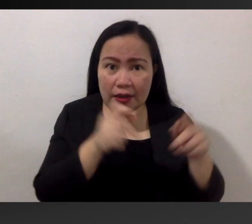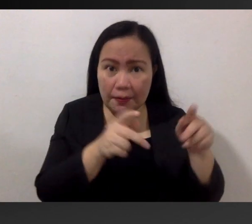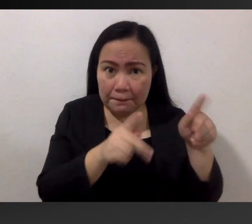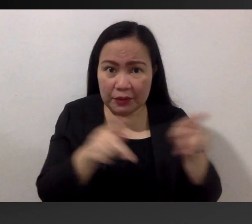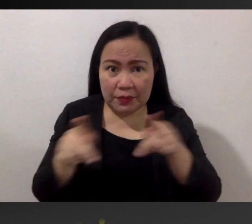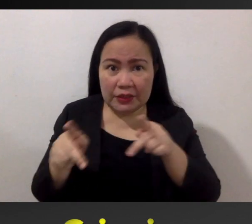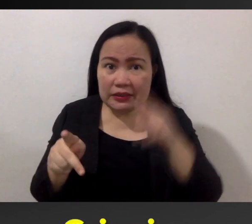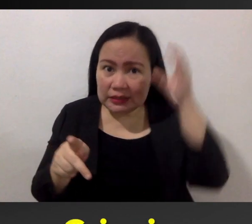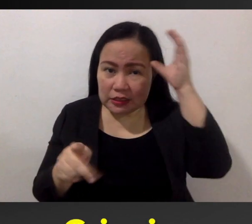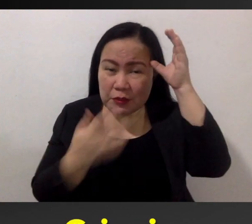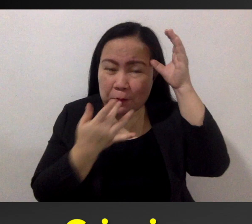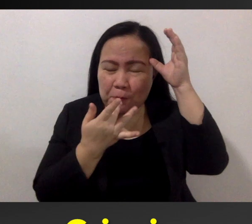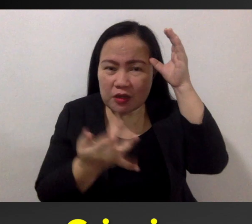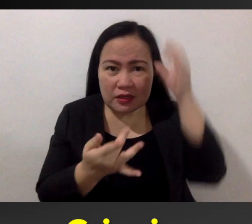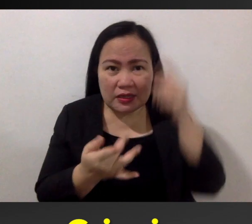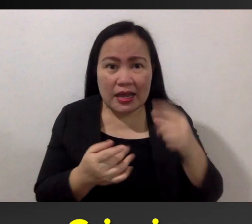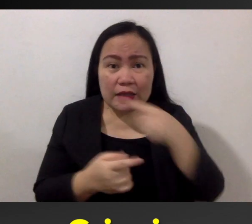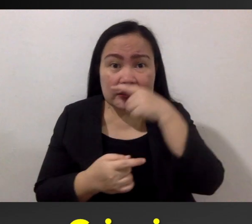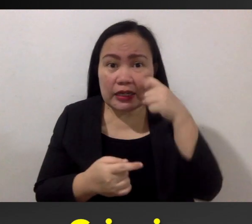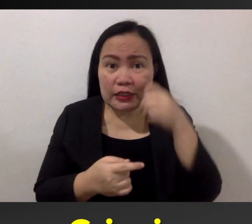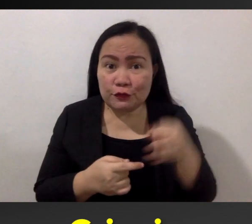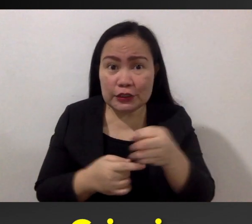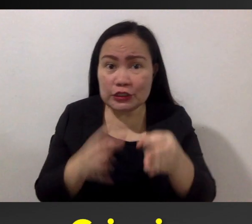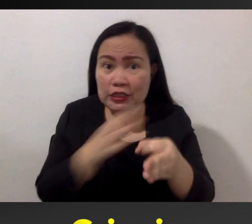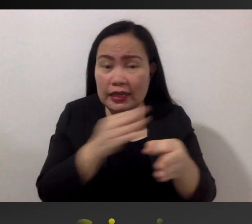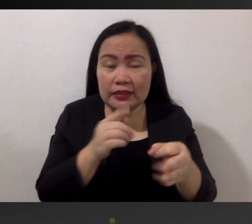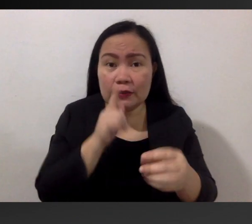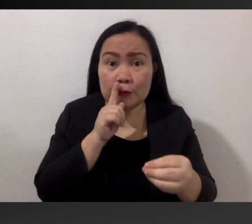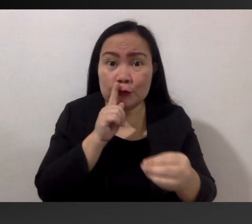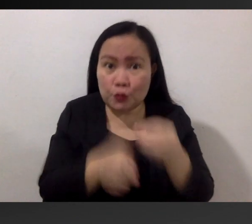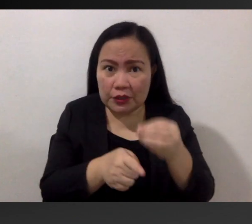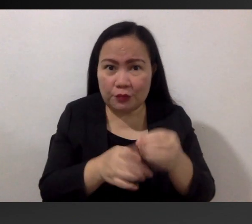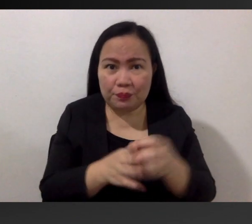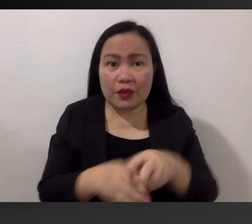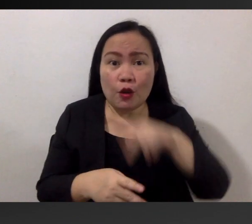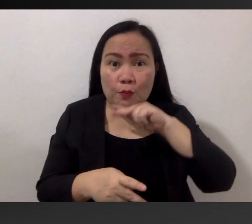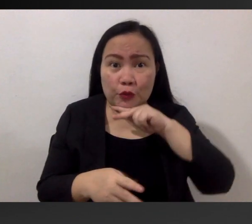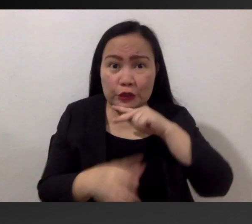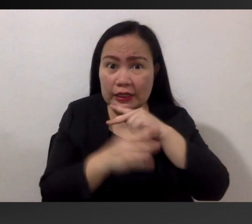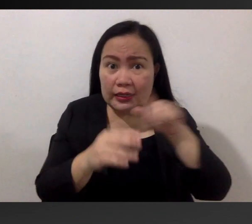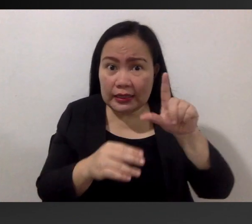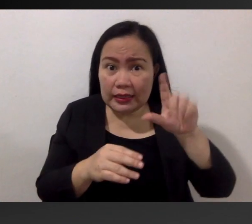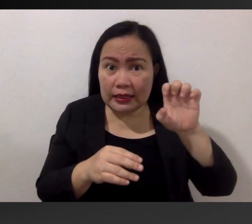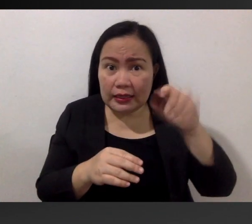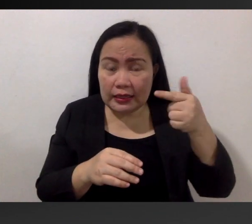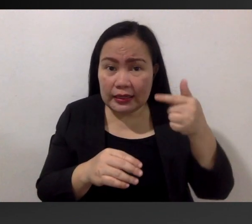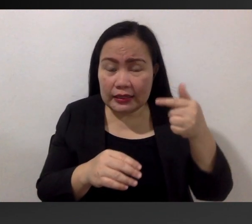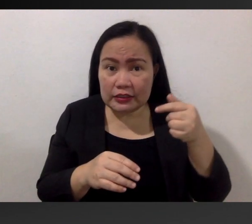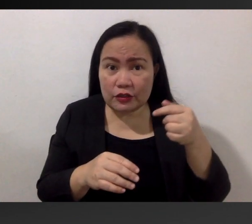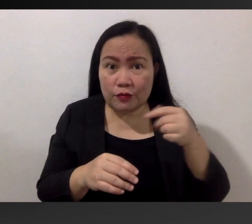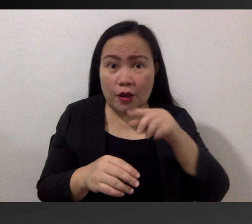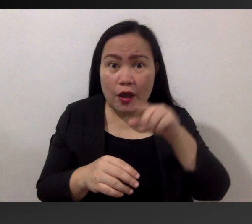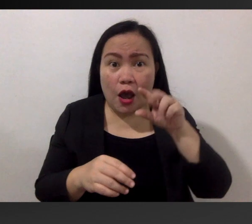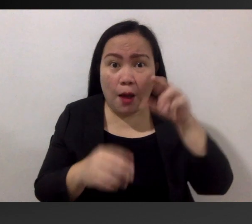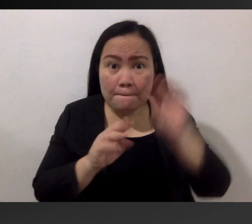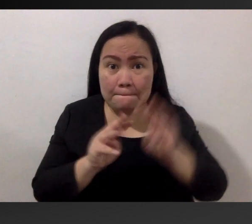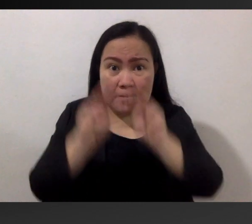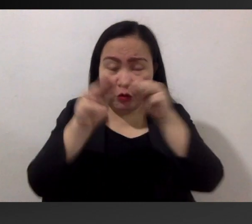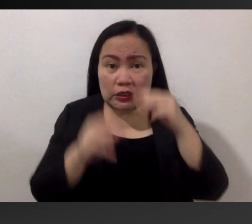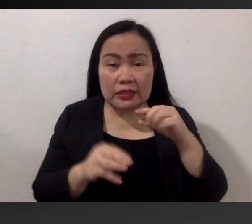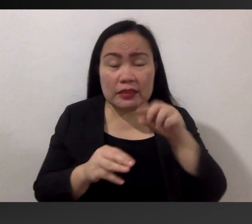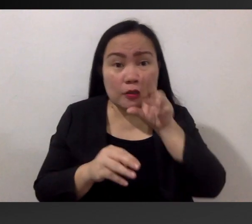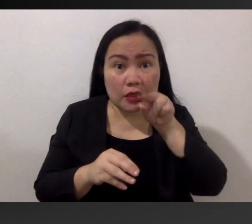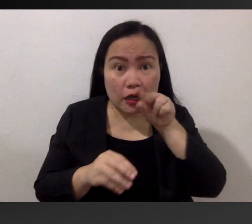Crispine's favorite dried fish and tomato, pork and thigh of a mountain duck for Basilio.